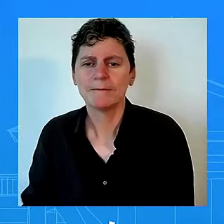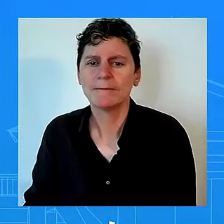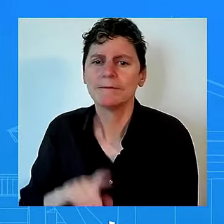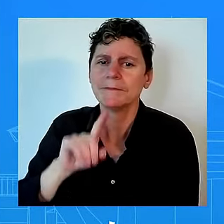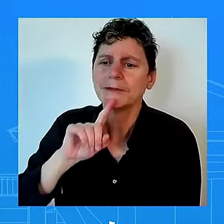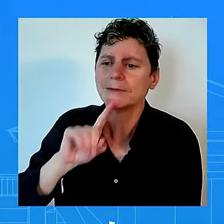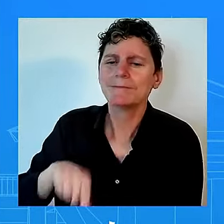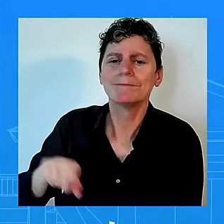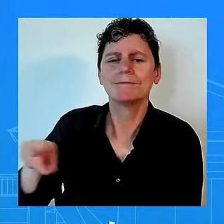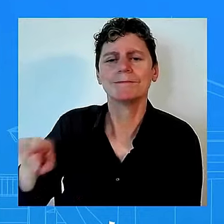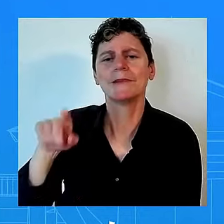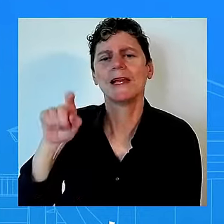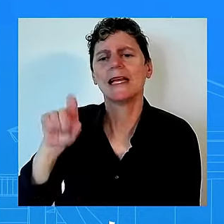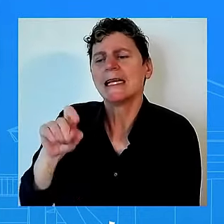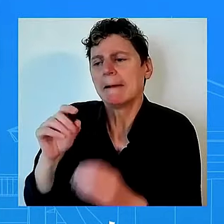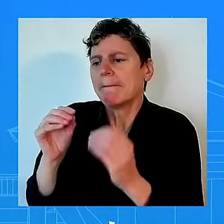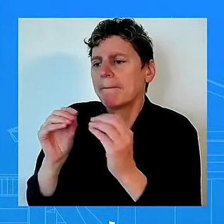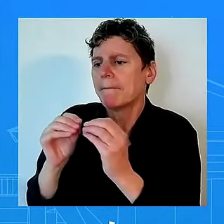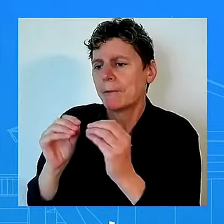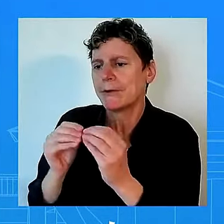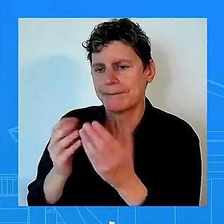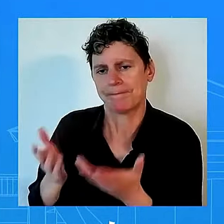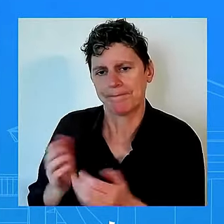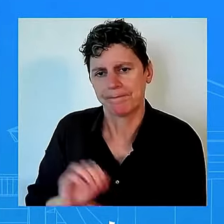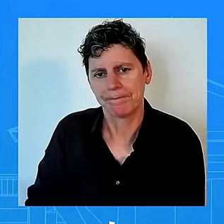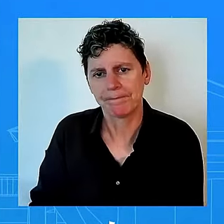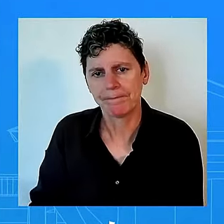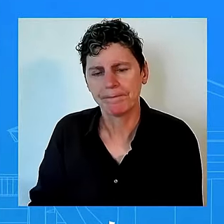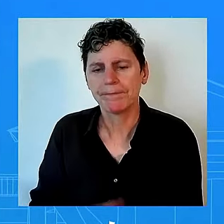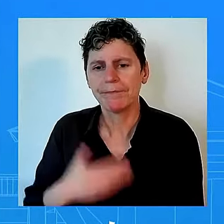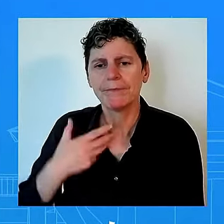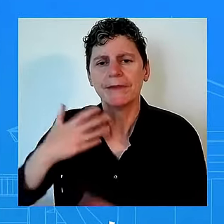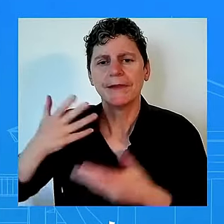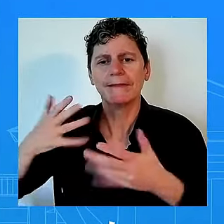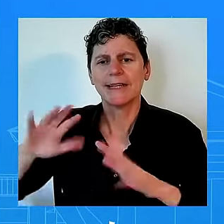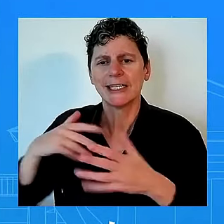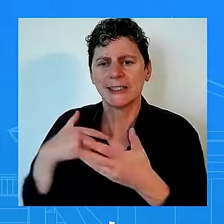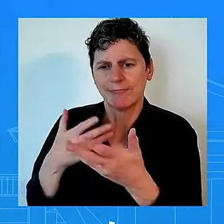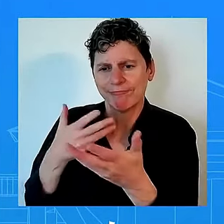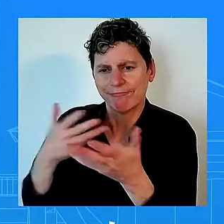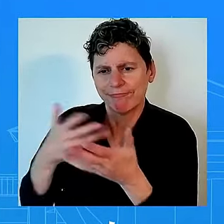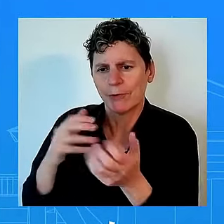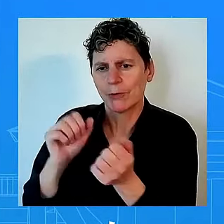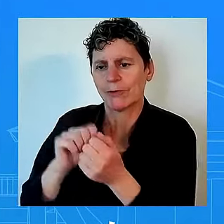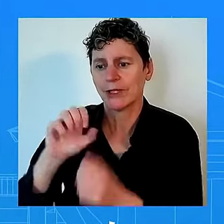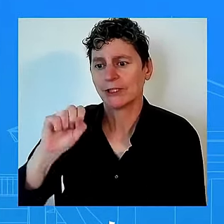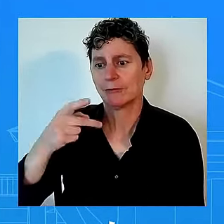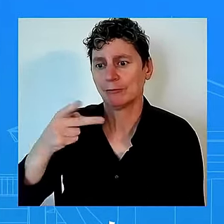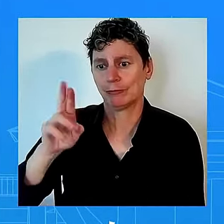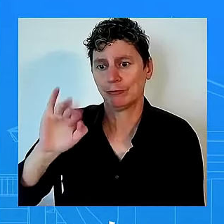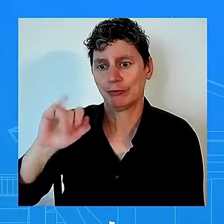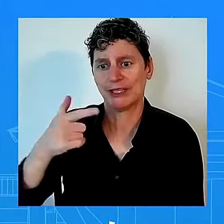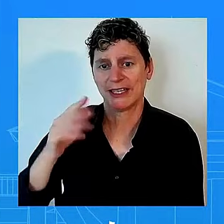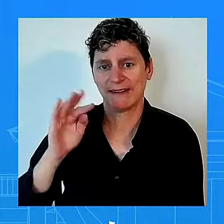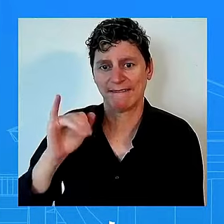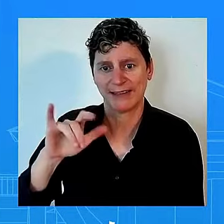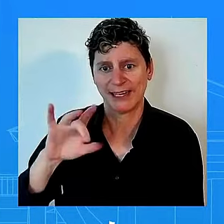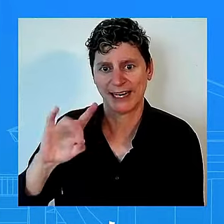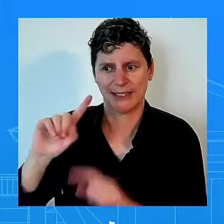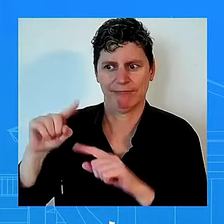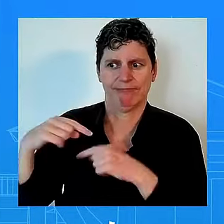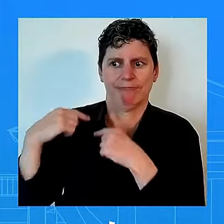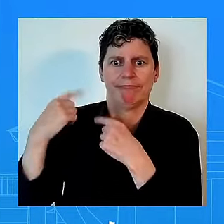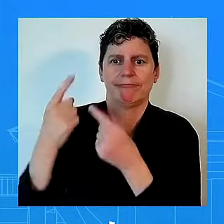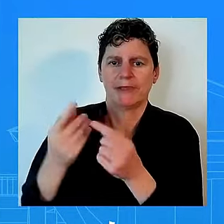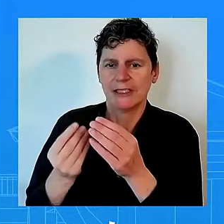ohio in particular since the spring since the spring we need more funding we need more and that